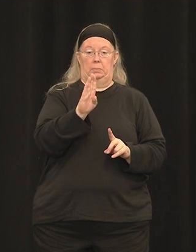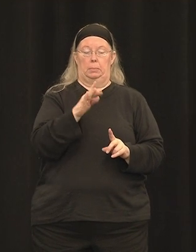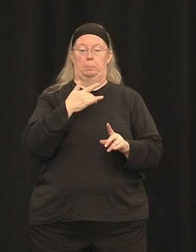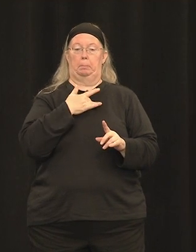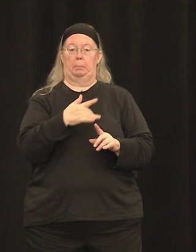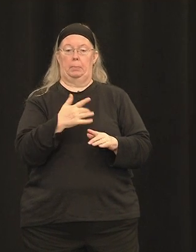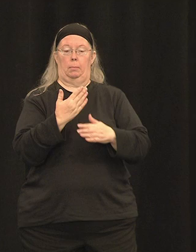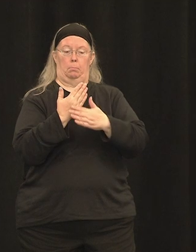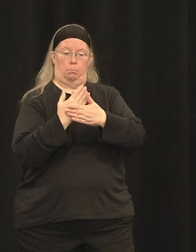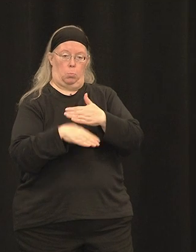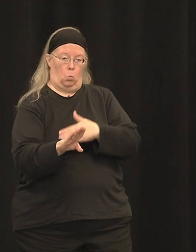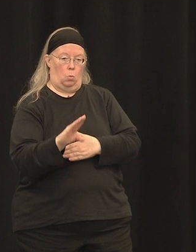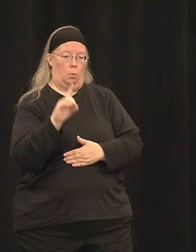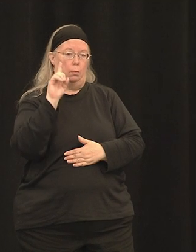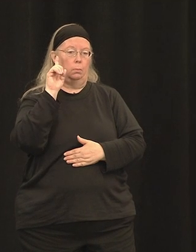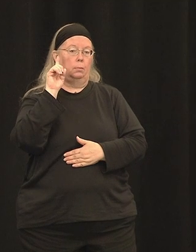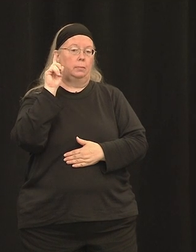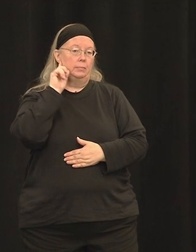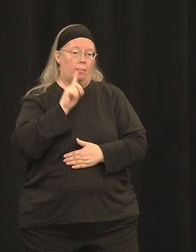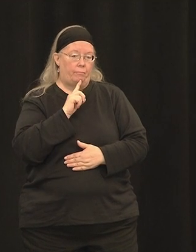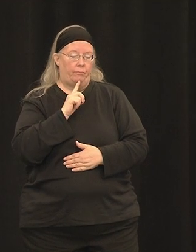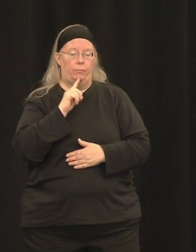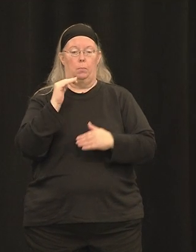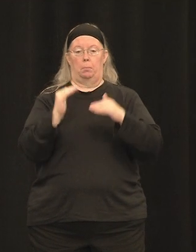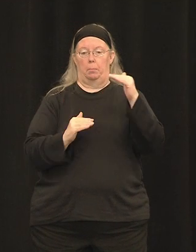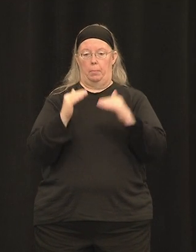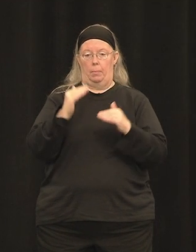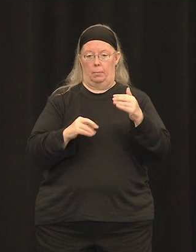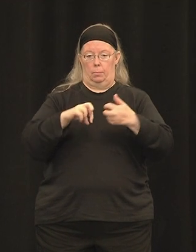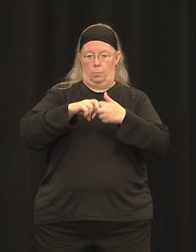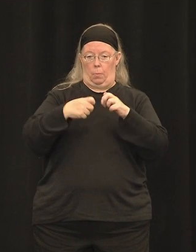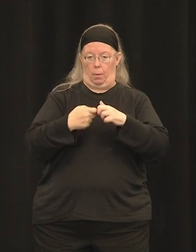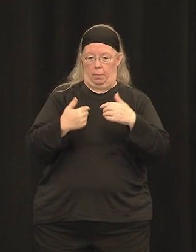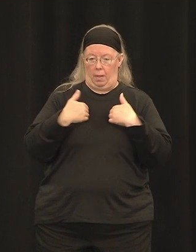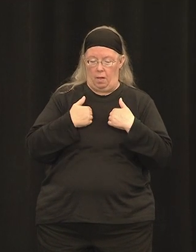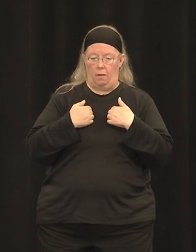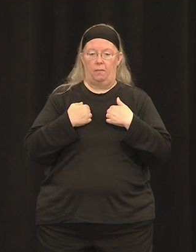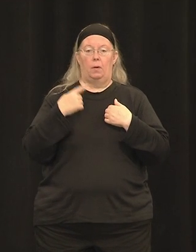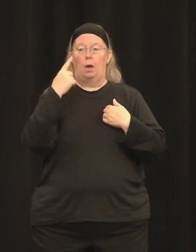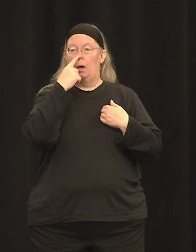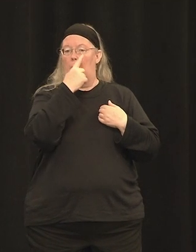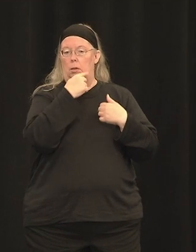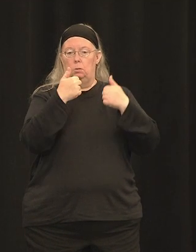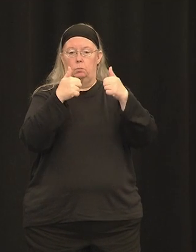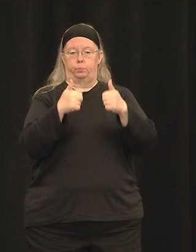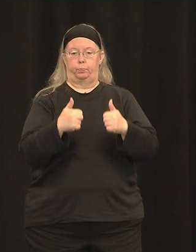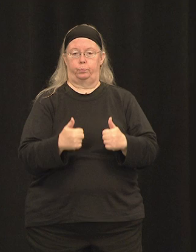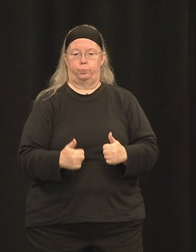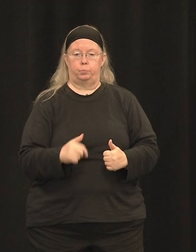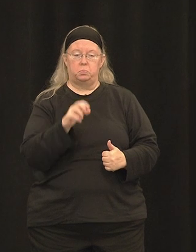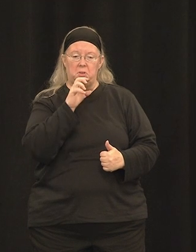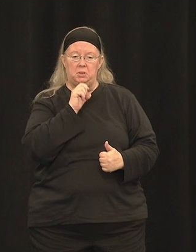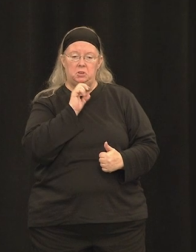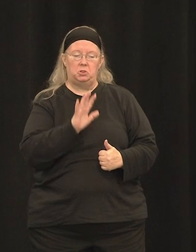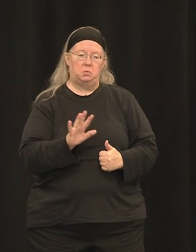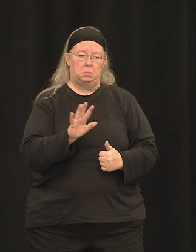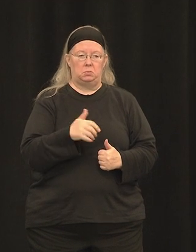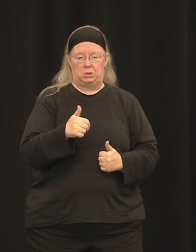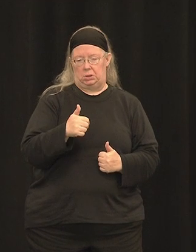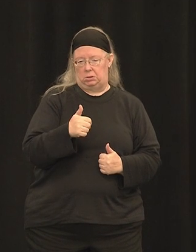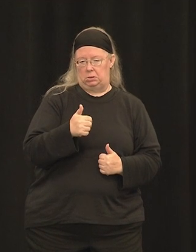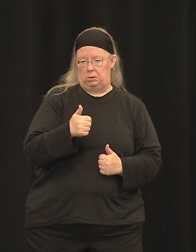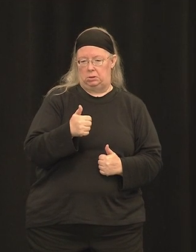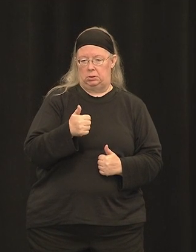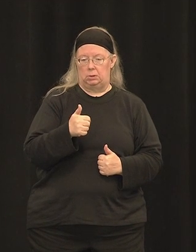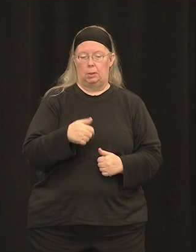vestibular defects, and begin to progressively lose vision within the first decade. And as I mentioned, this is associated with